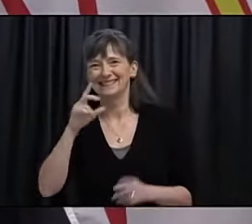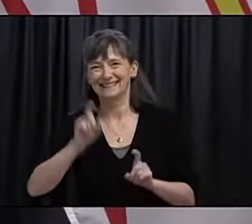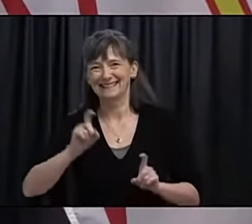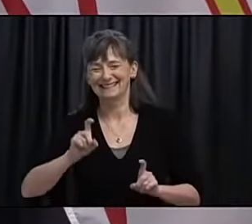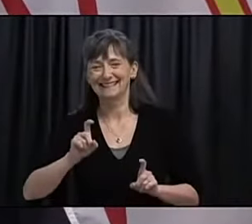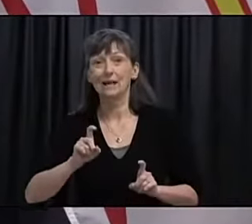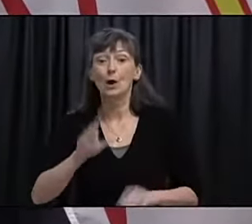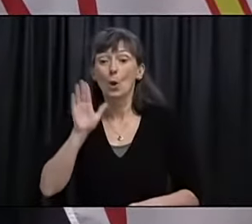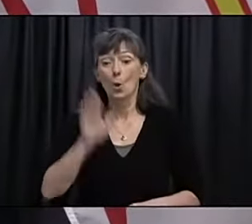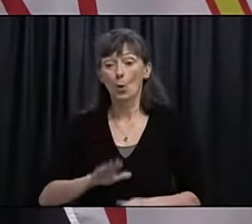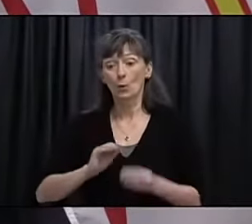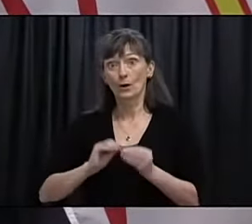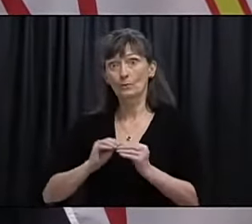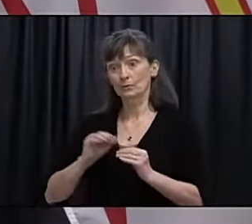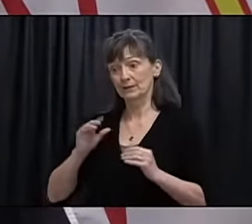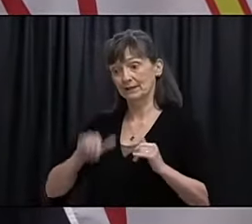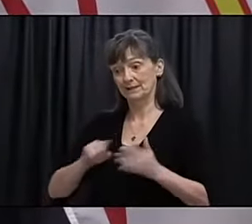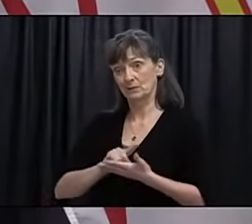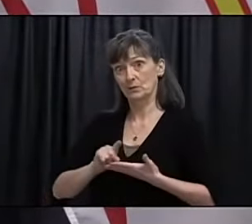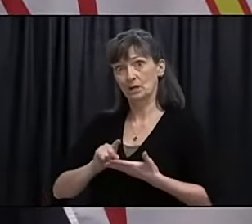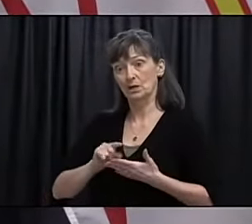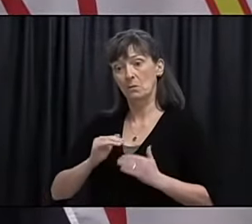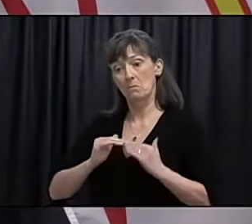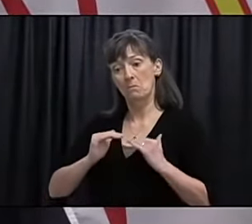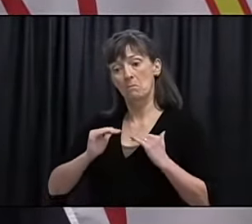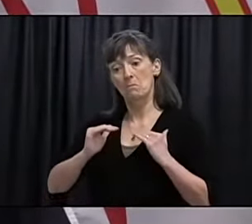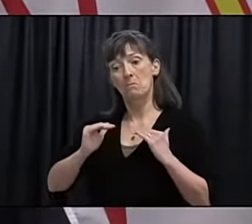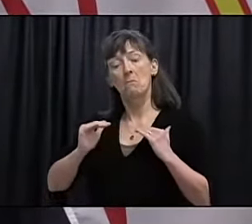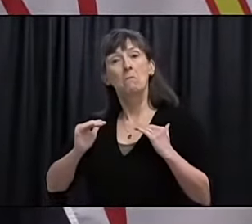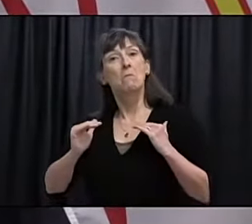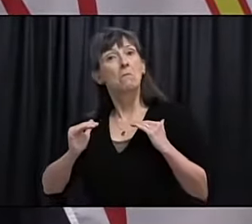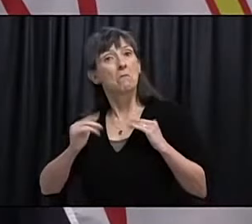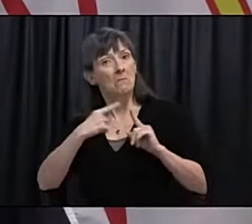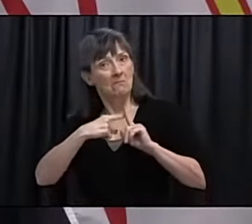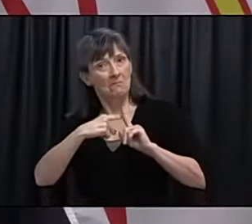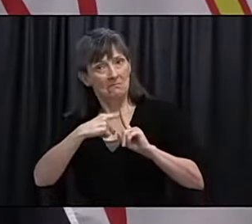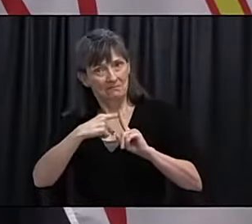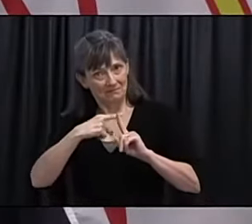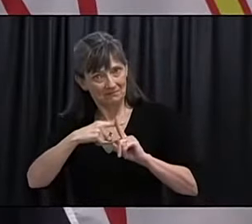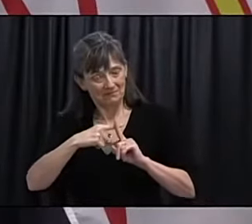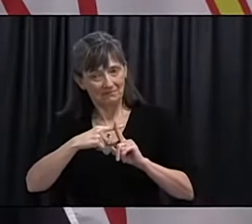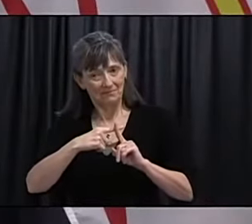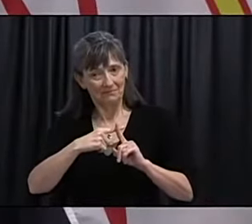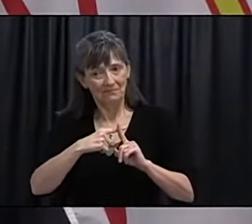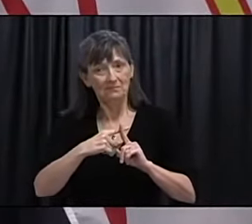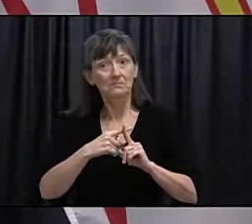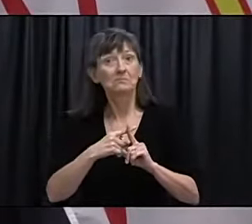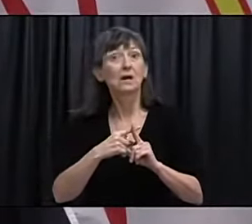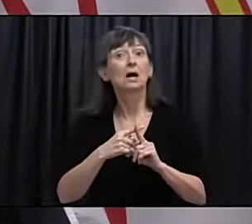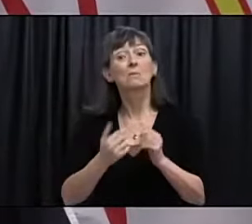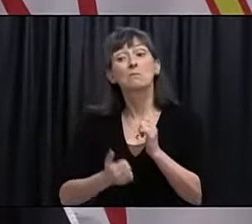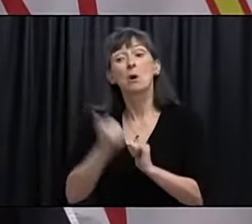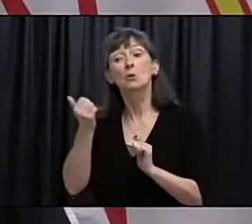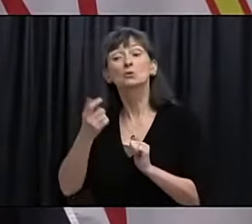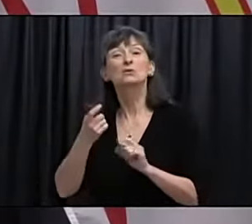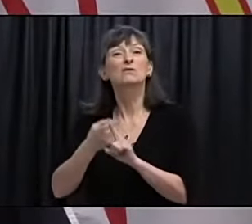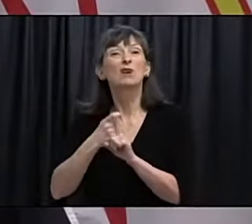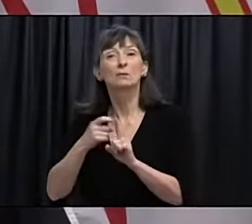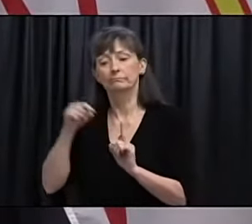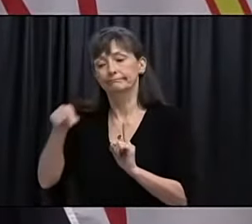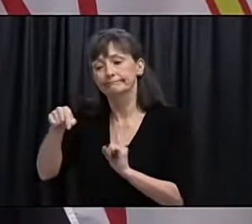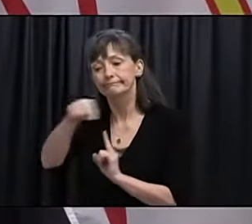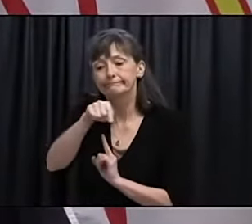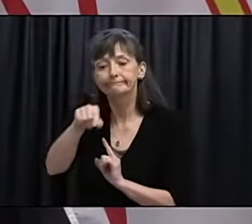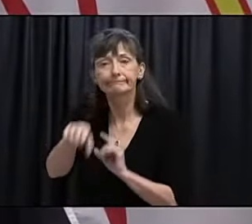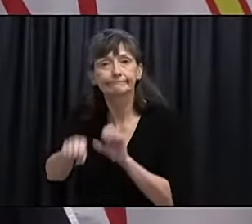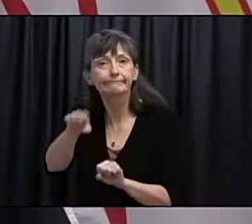counts we have seen this week are very encouraging particularly given that they are the result of travel or contacts of other confirmed